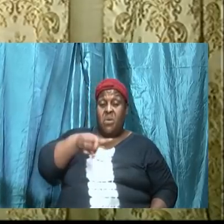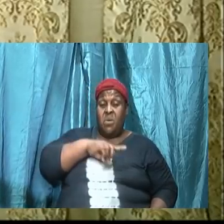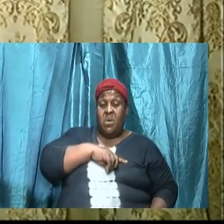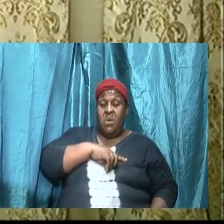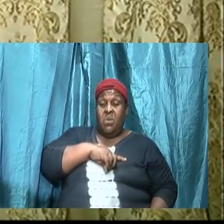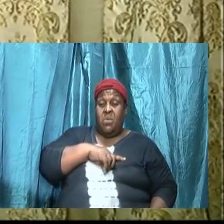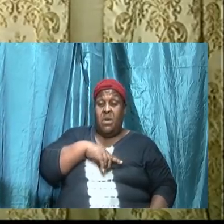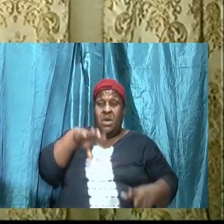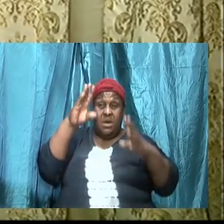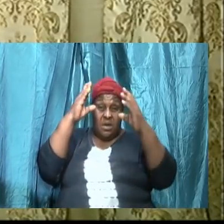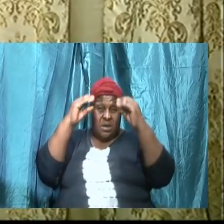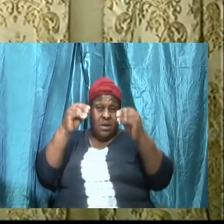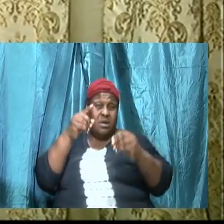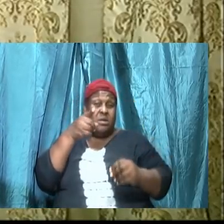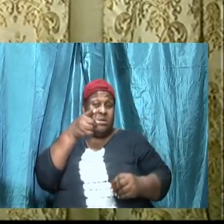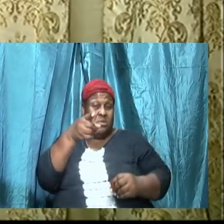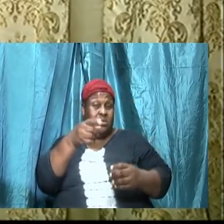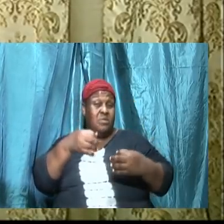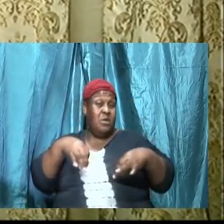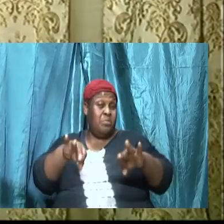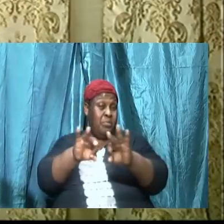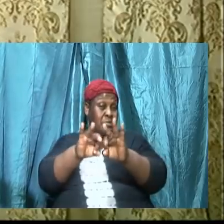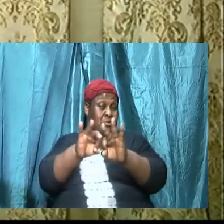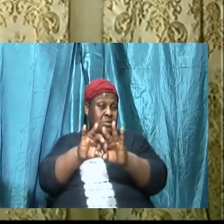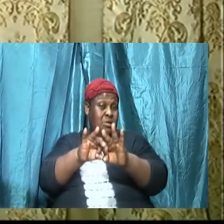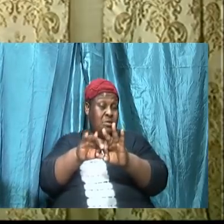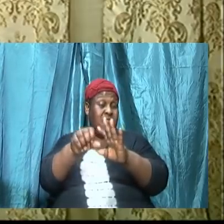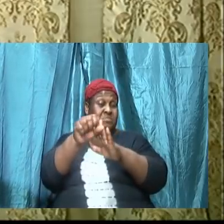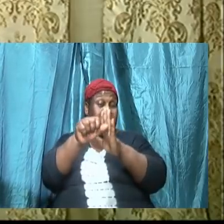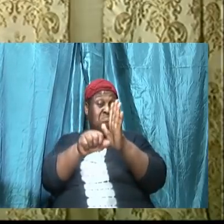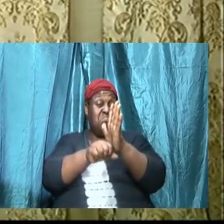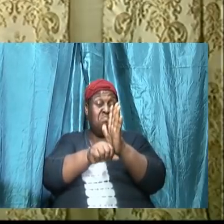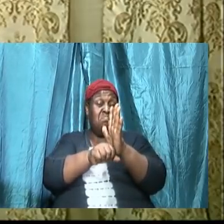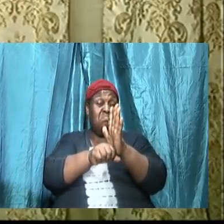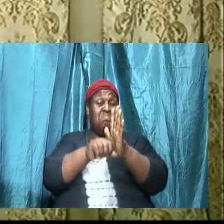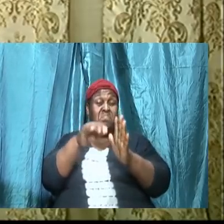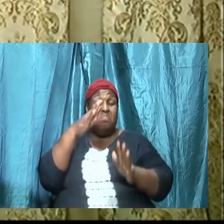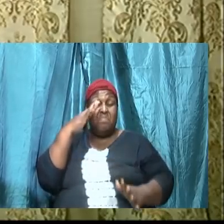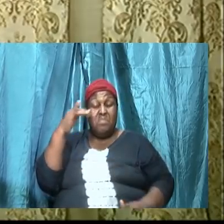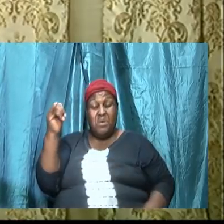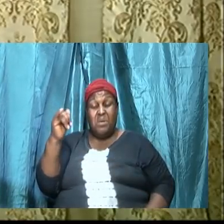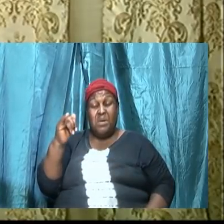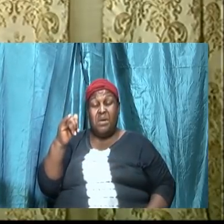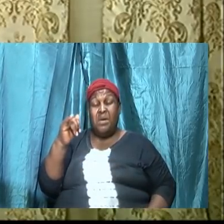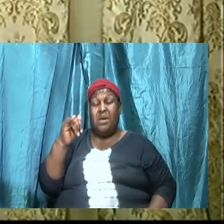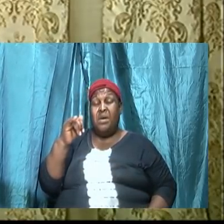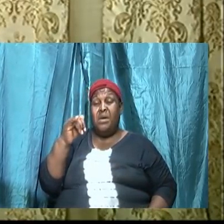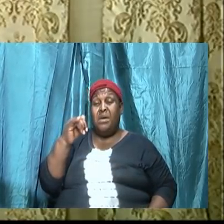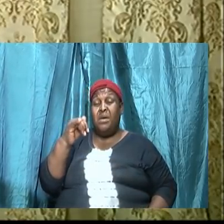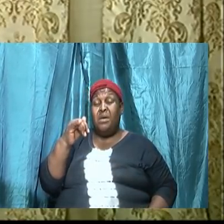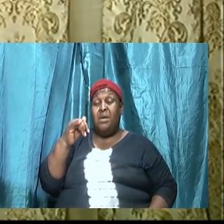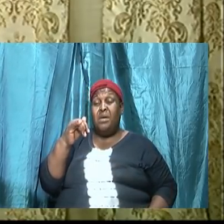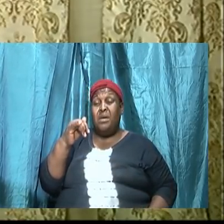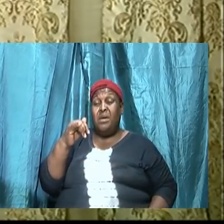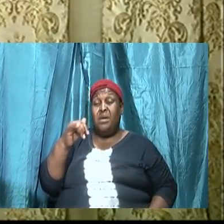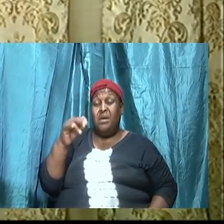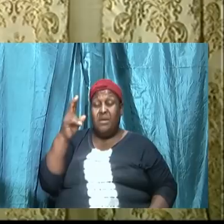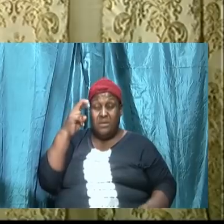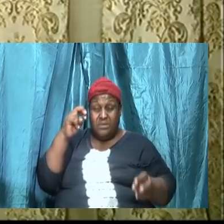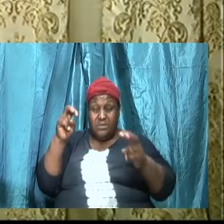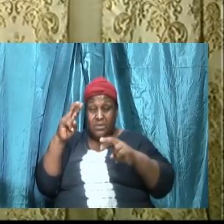of the scriptures by looking at, I believe it was two scenarios in scriptures.